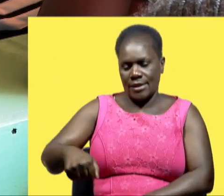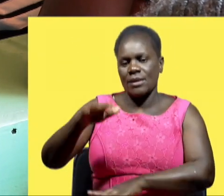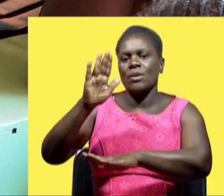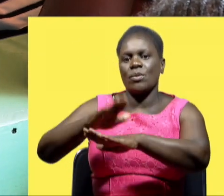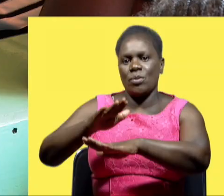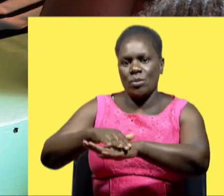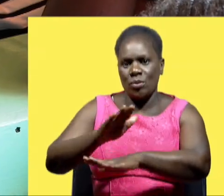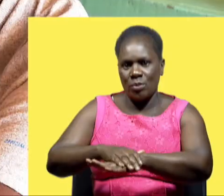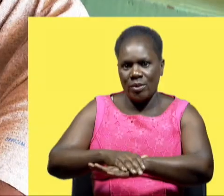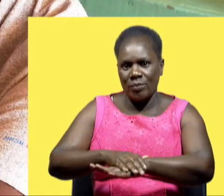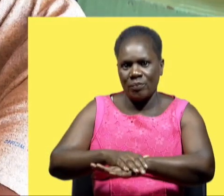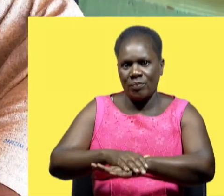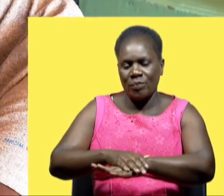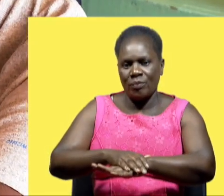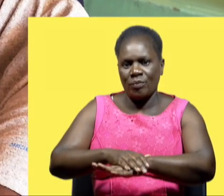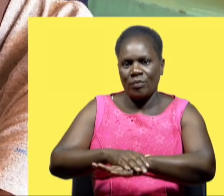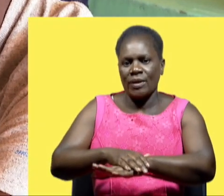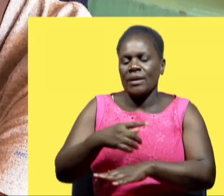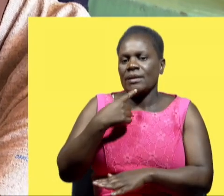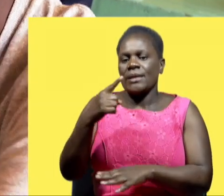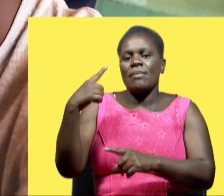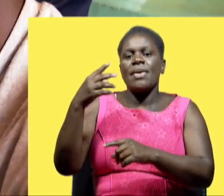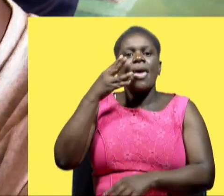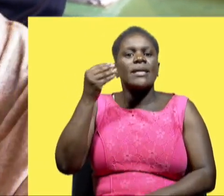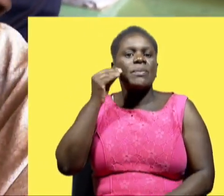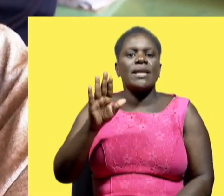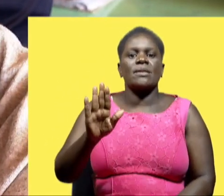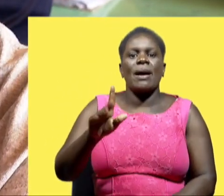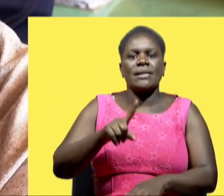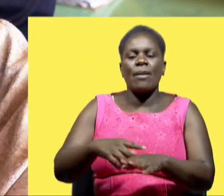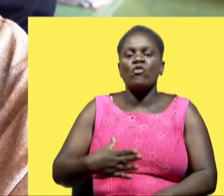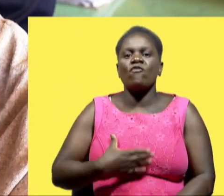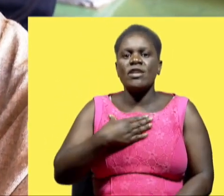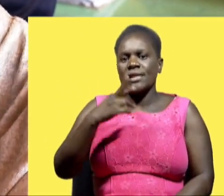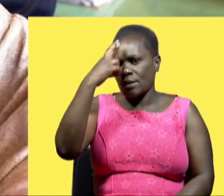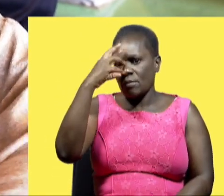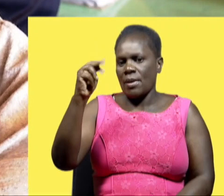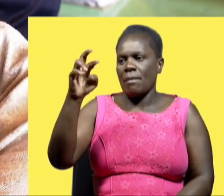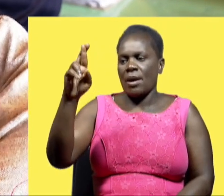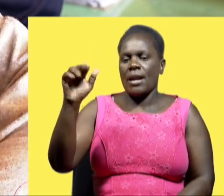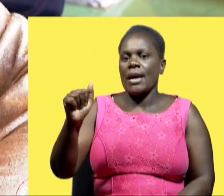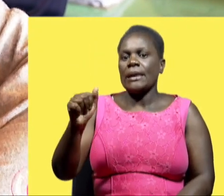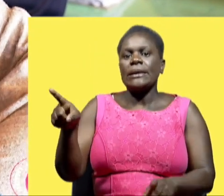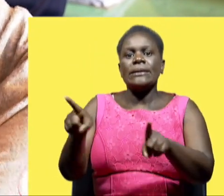so tell me about the experience it was like real